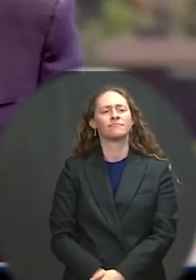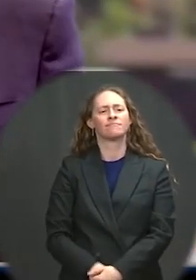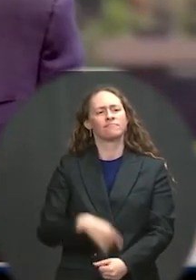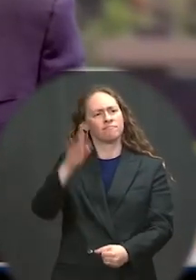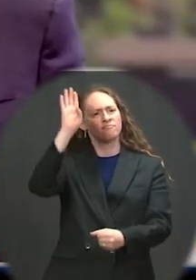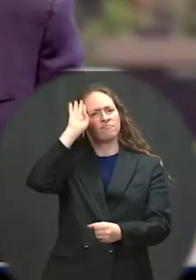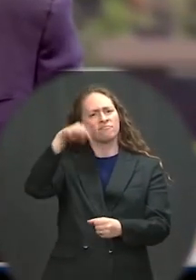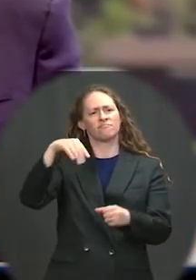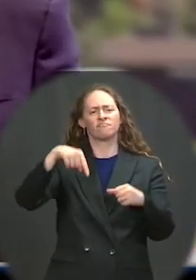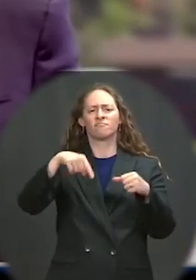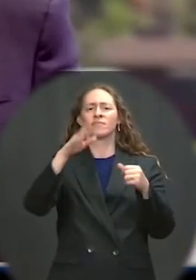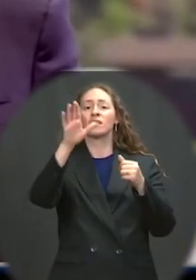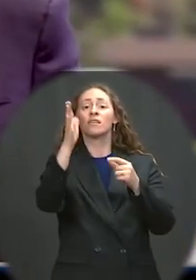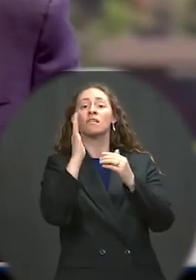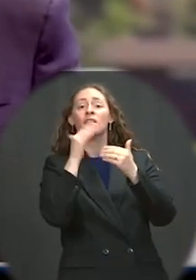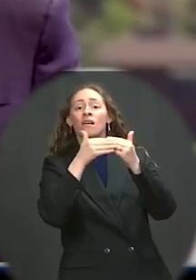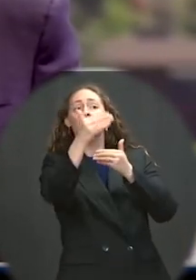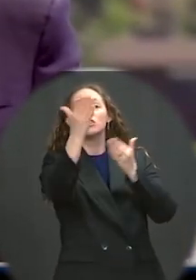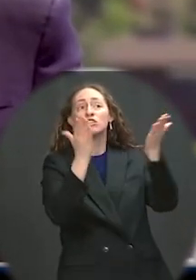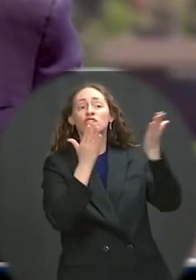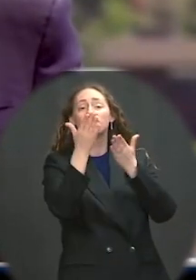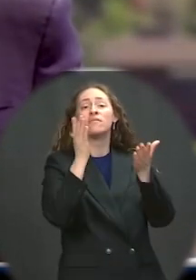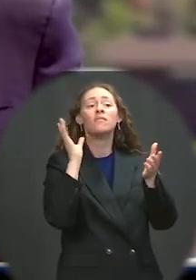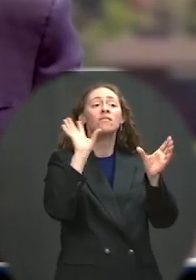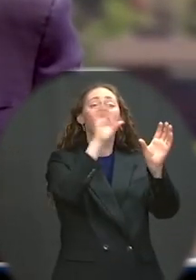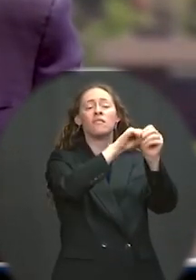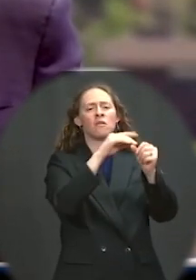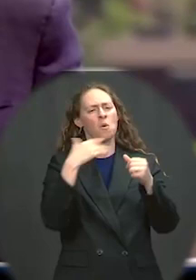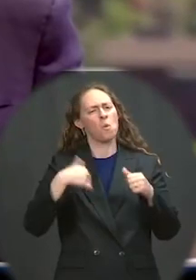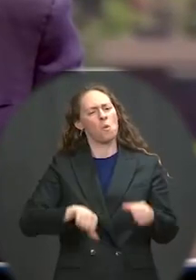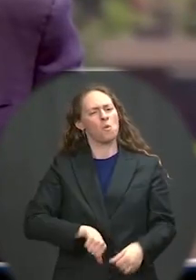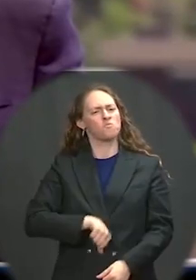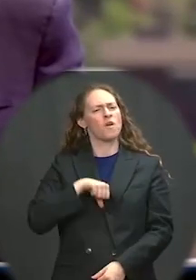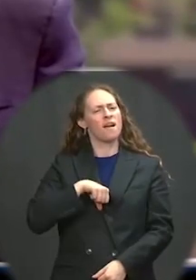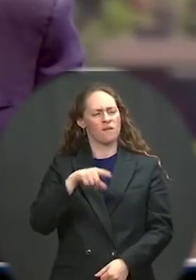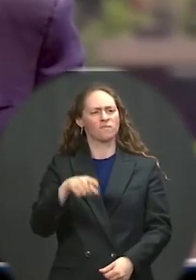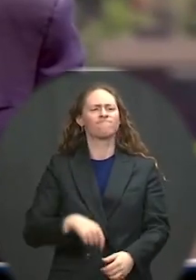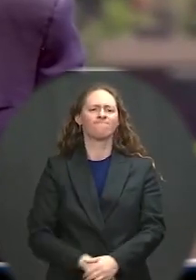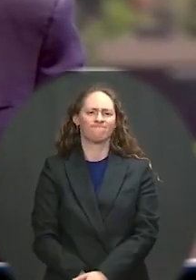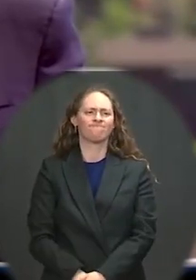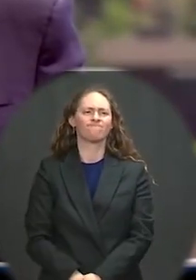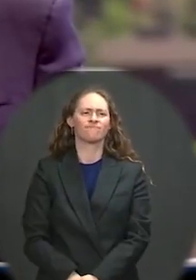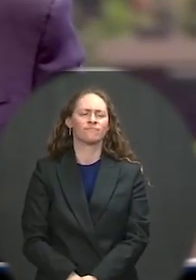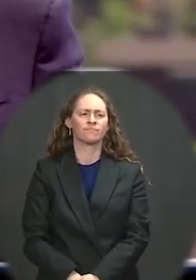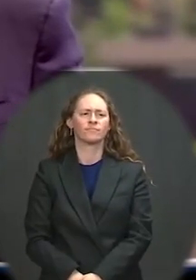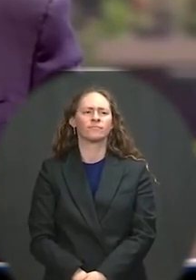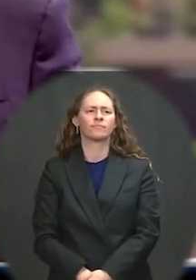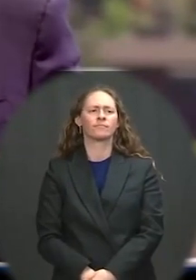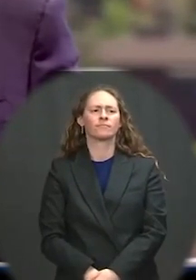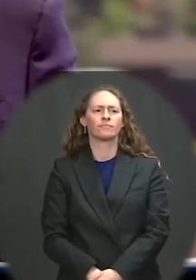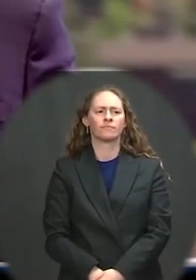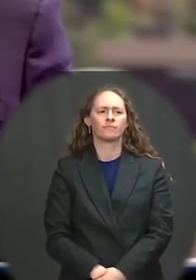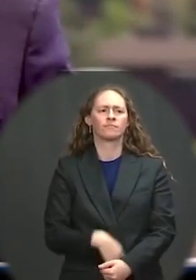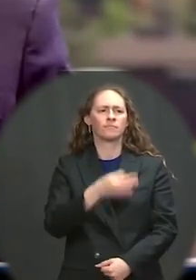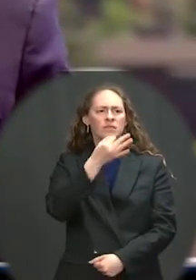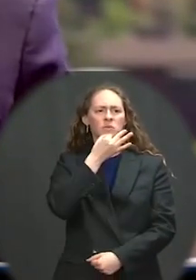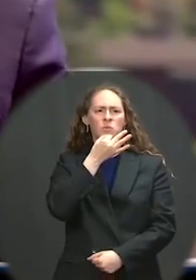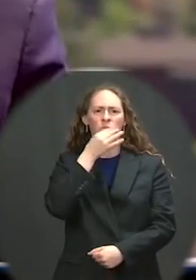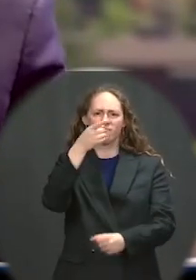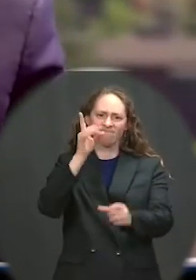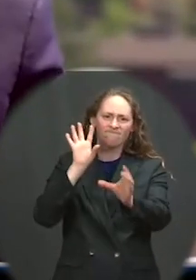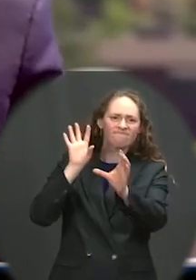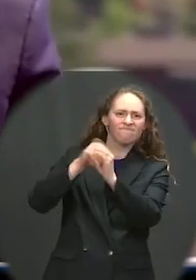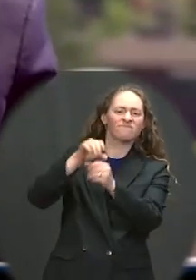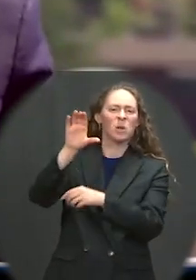few minutes, you will be ensigns in the U.S. Coast Guard. But the only anchor cadet is the only one going home with 240